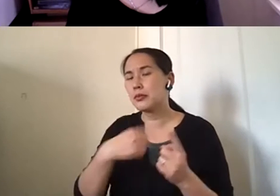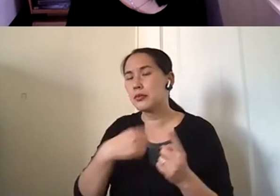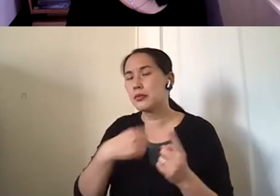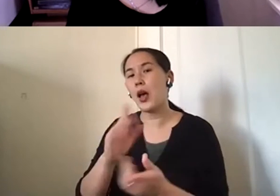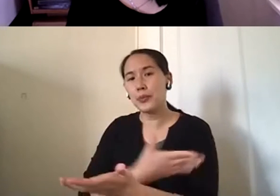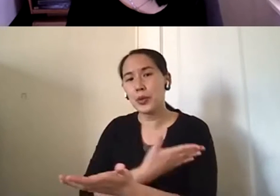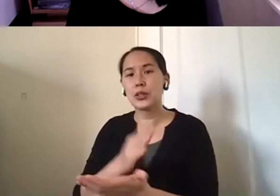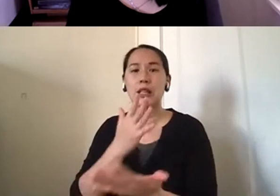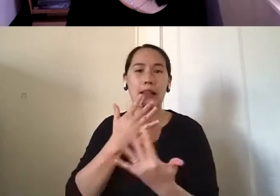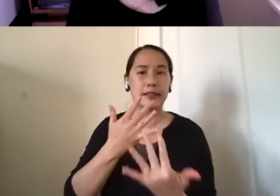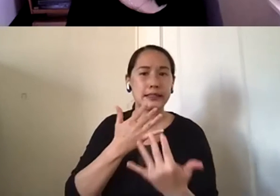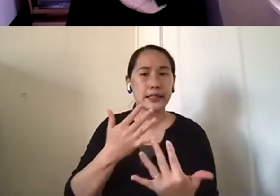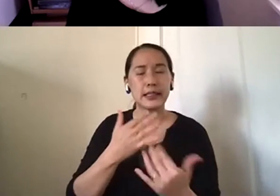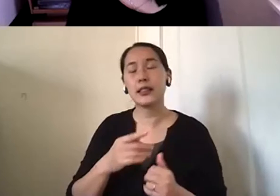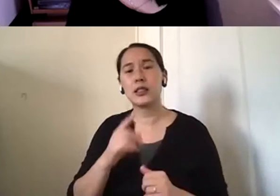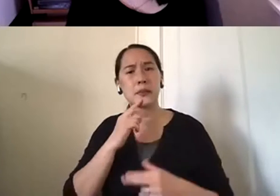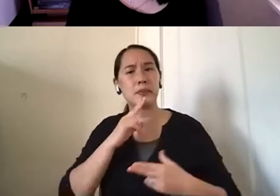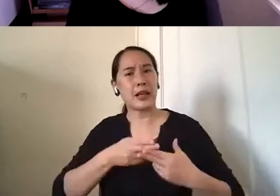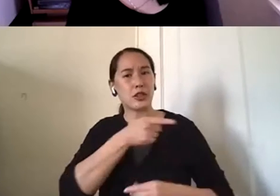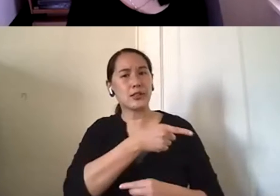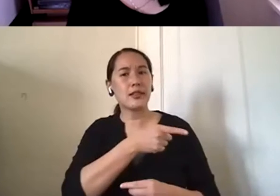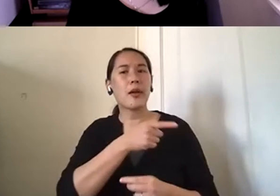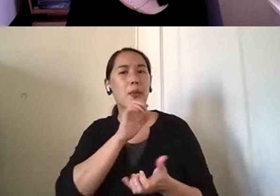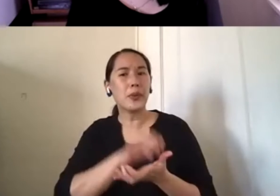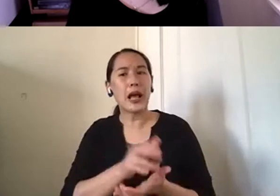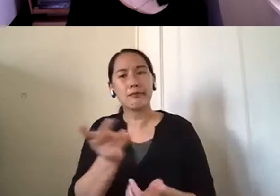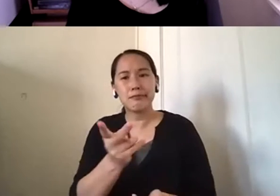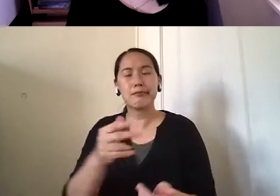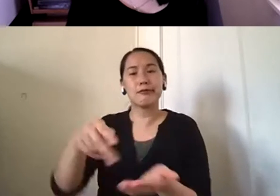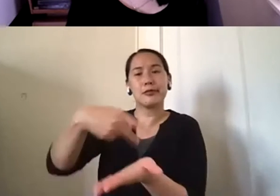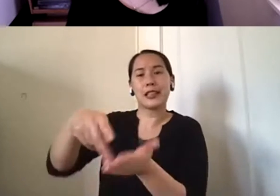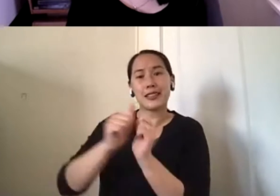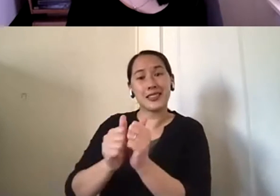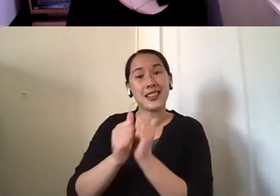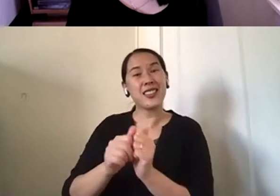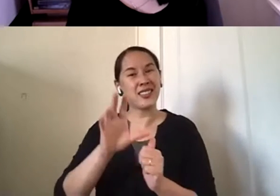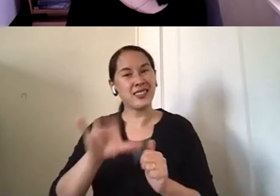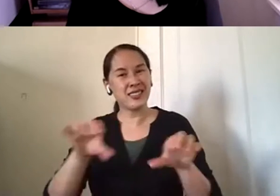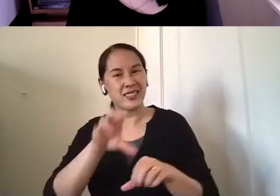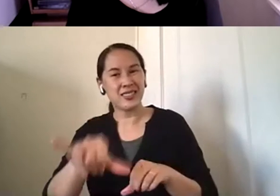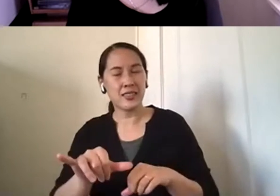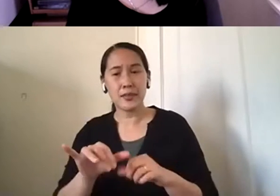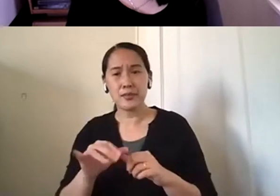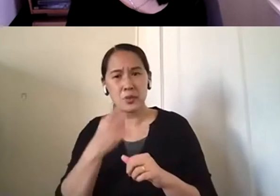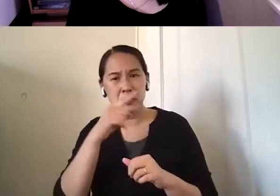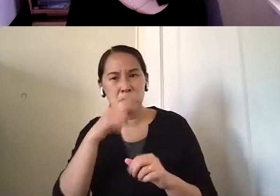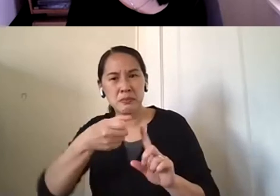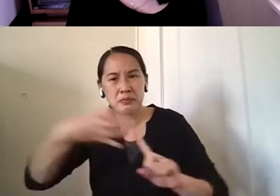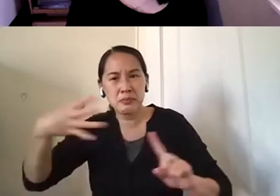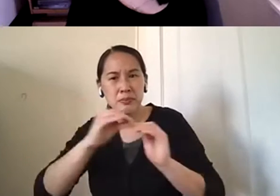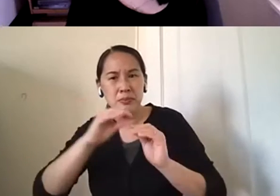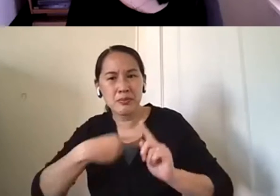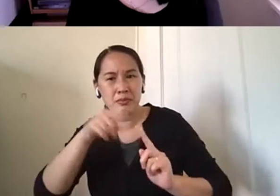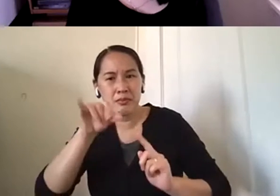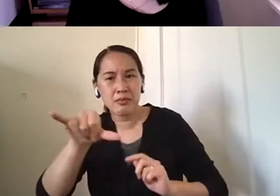they would dance to certain music together. That was part of the pastime. And can you talk a little bit more about that or just